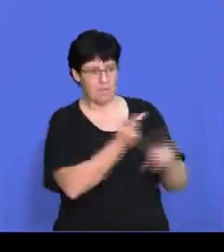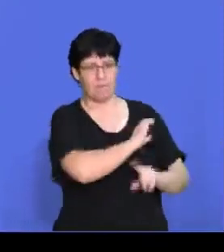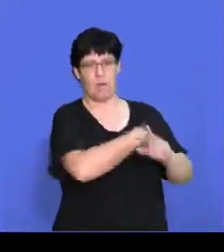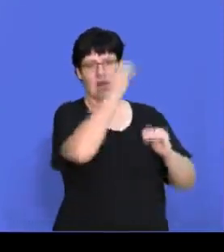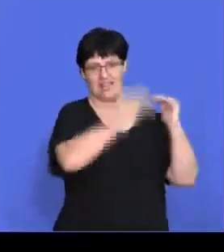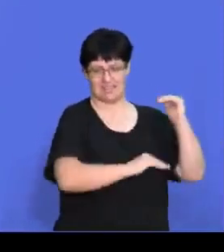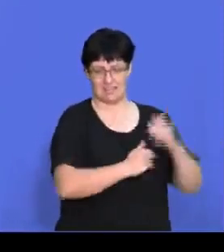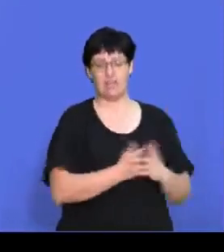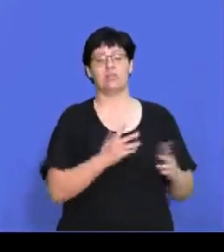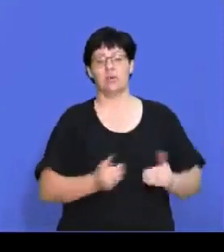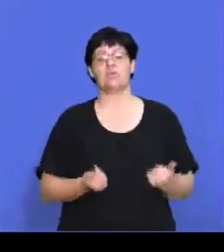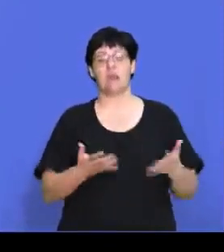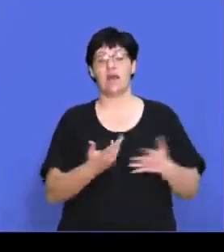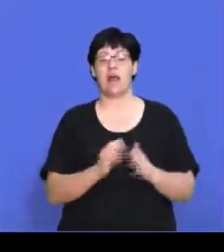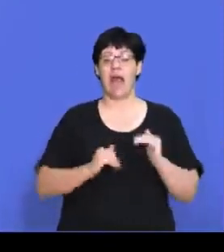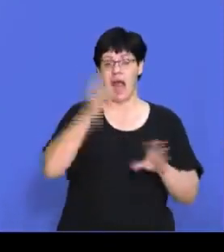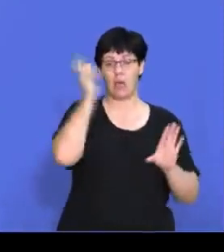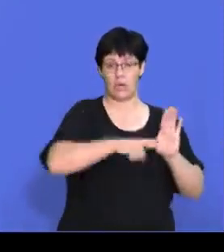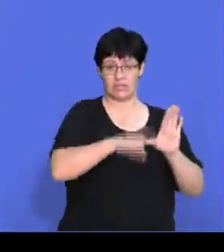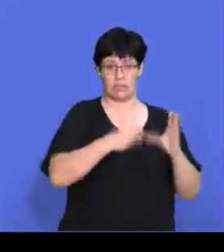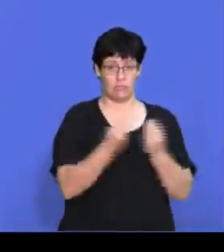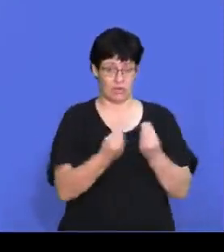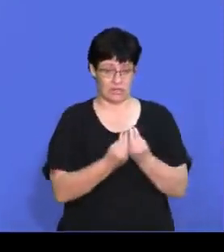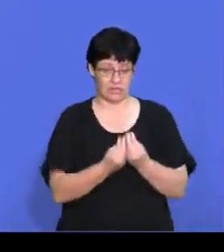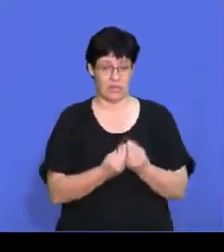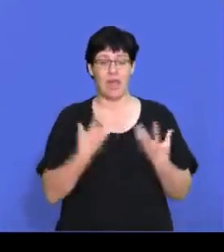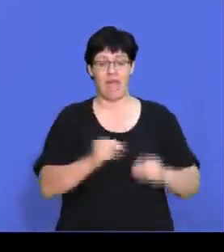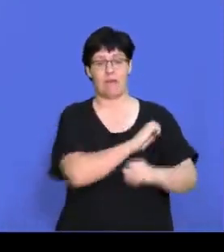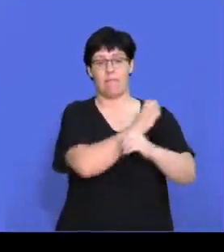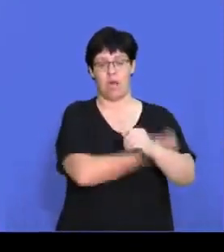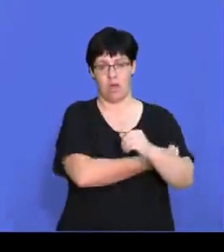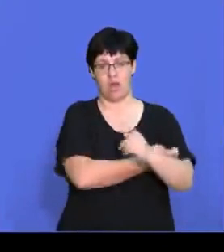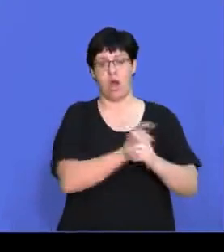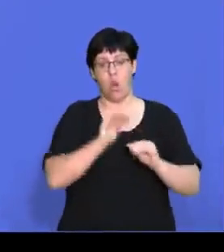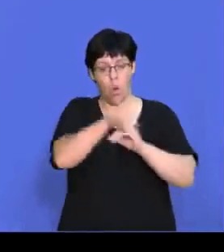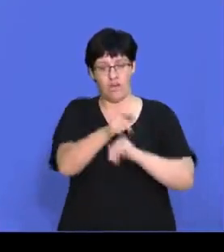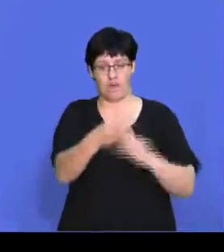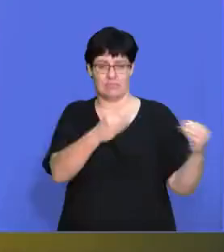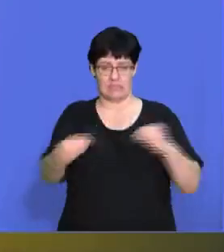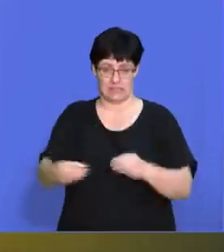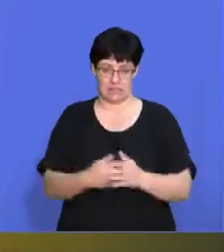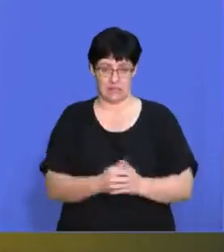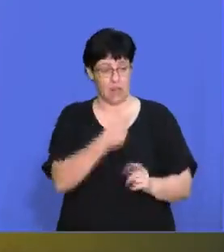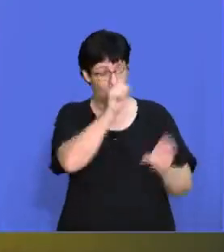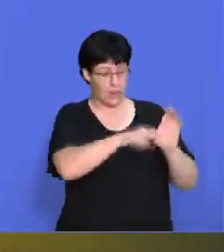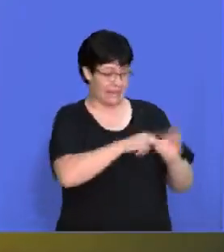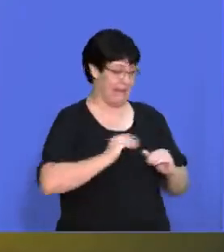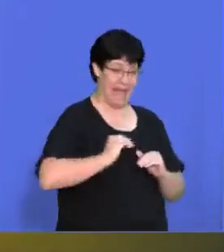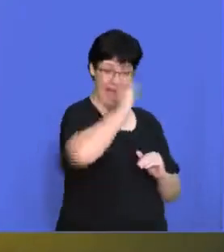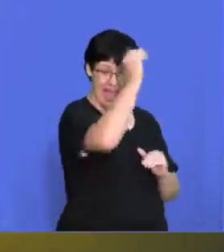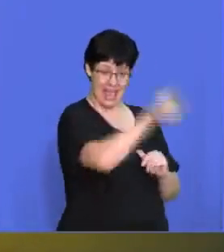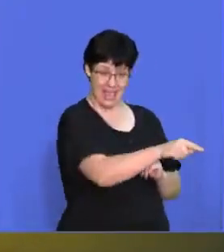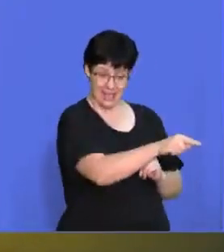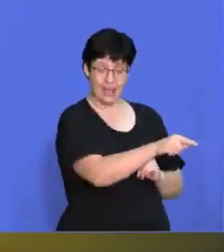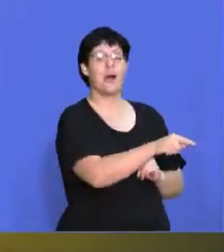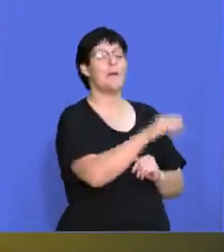that deliver high-quality products may have power over the business. If they're high-quality products, that means those products are